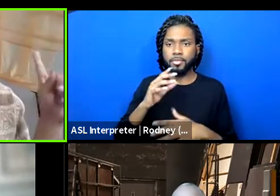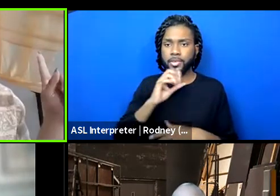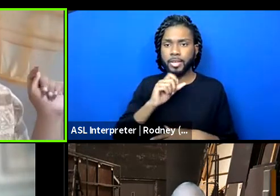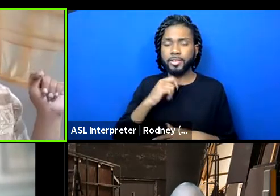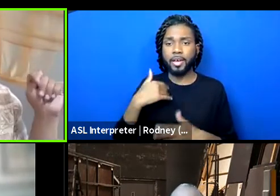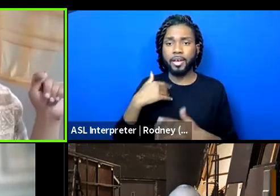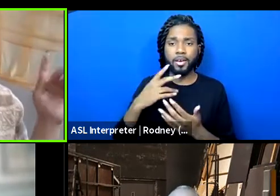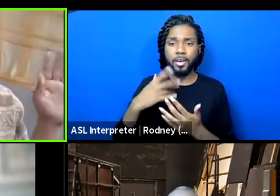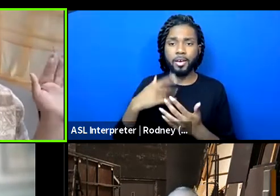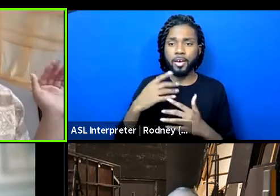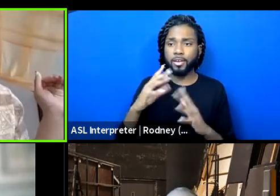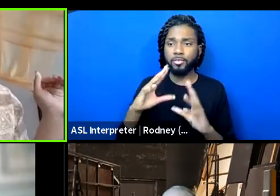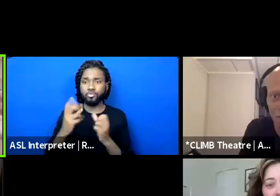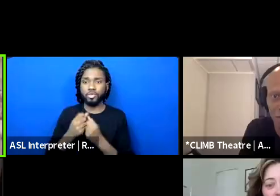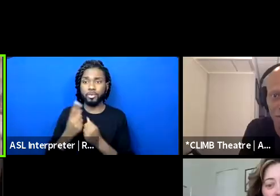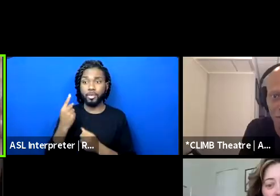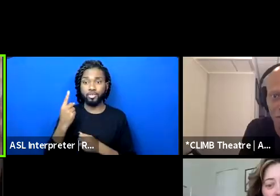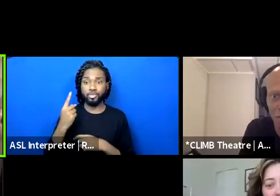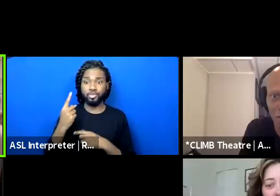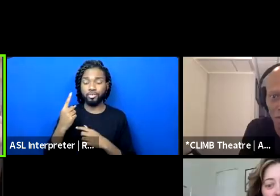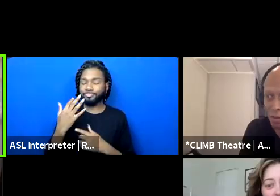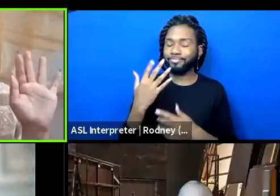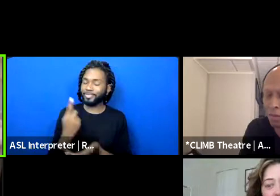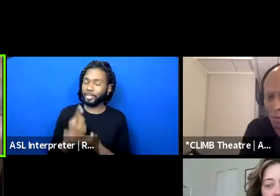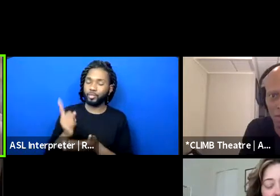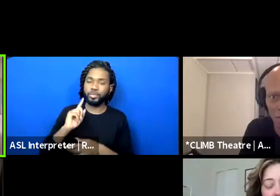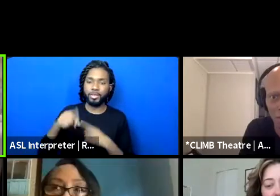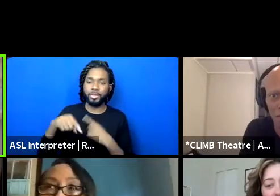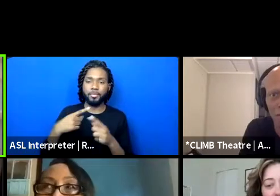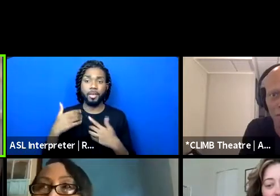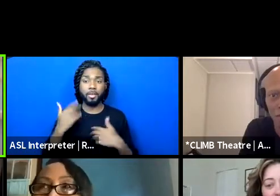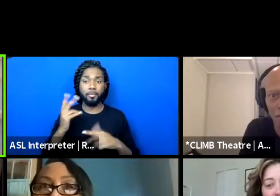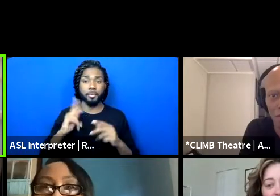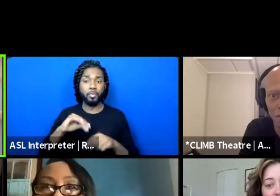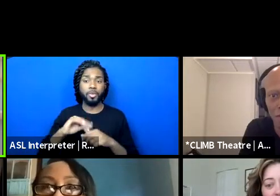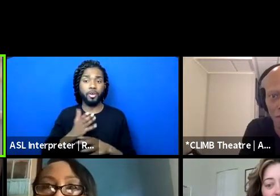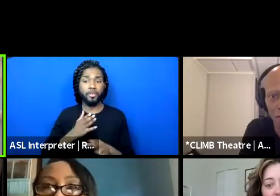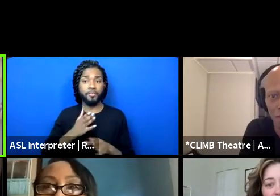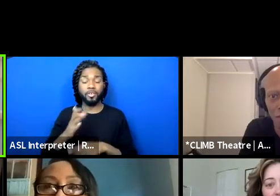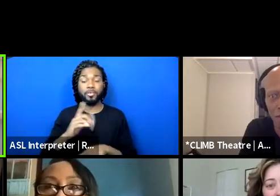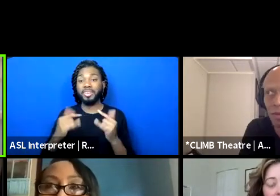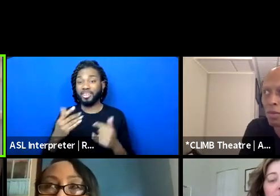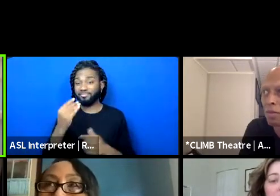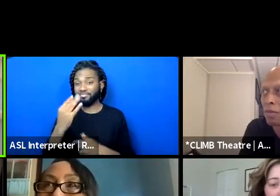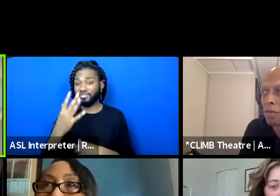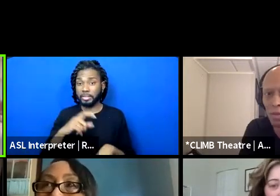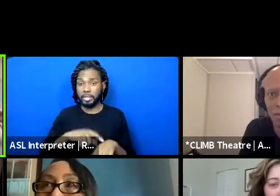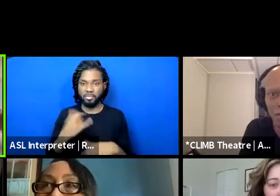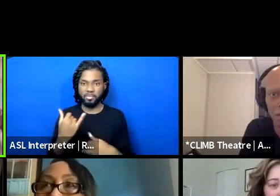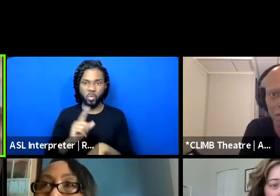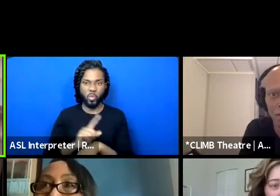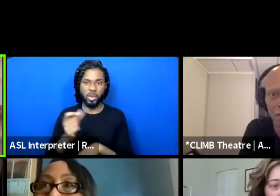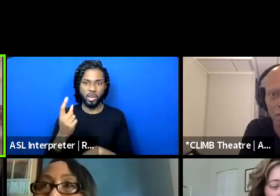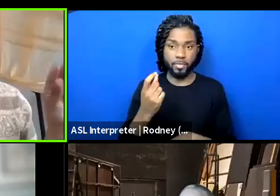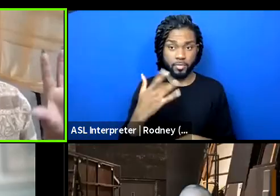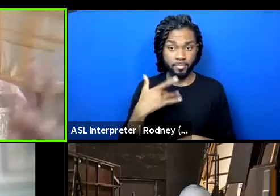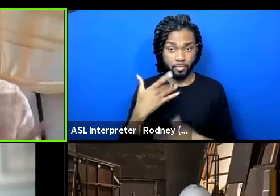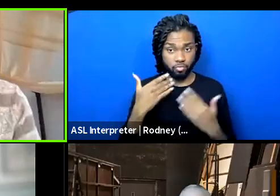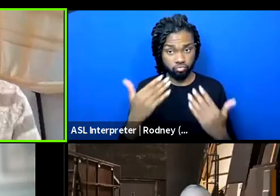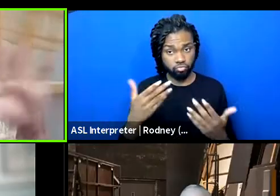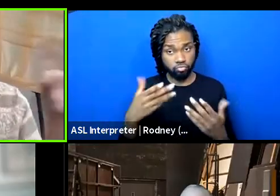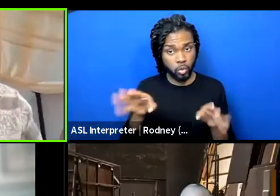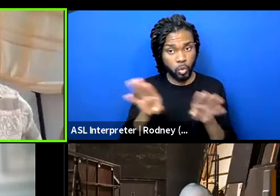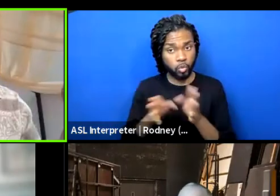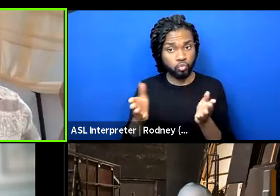people in our field. Just saying, this really resonates. And also, it's 1-11. I wanted to vocally check in, do you feel good about closing the rooms?